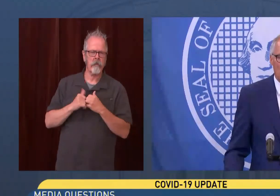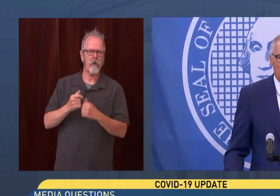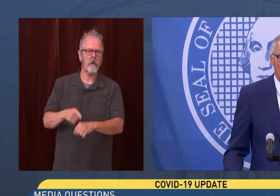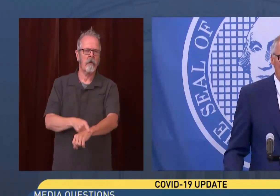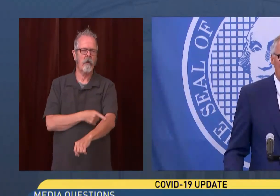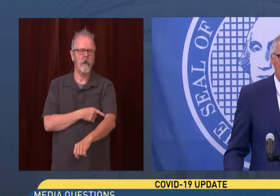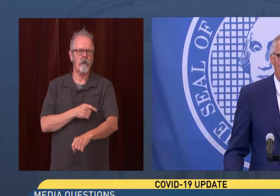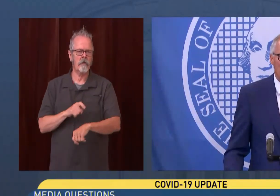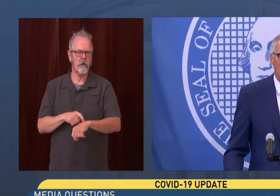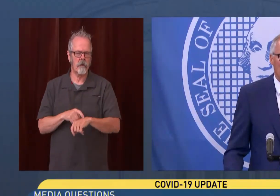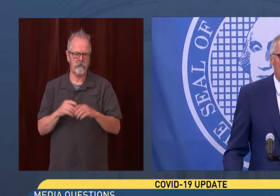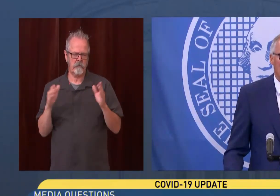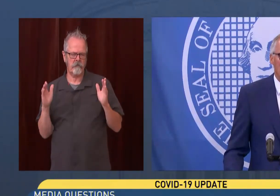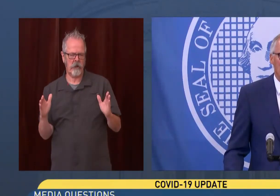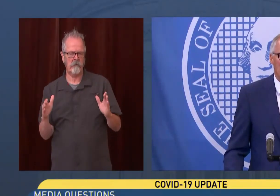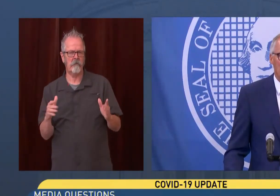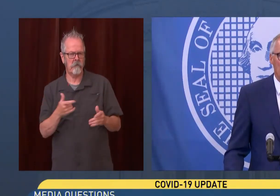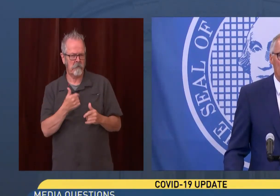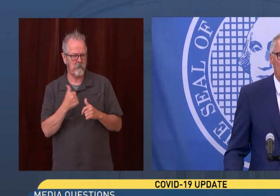Would you like to address that, Lacey?